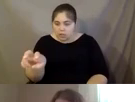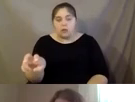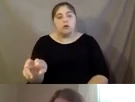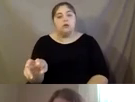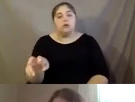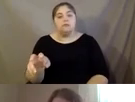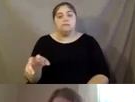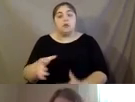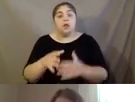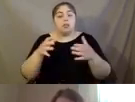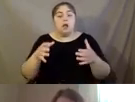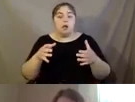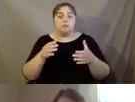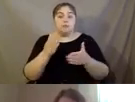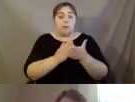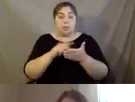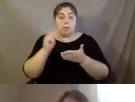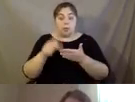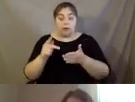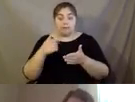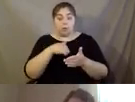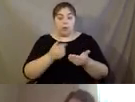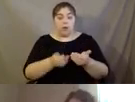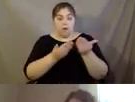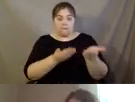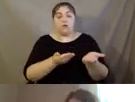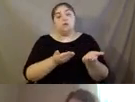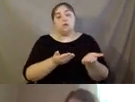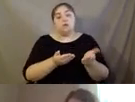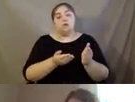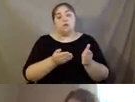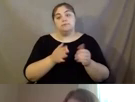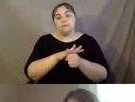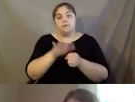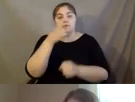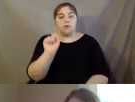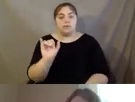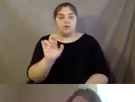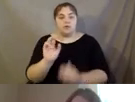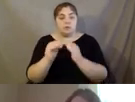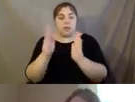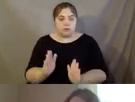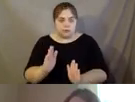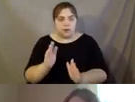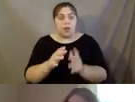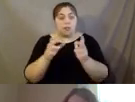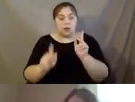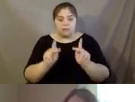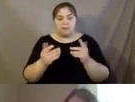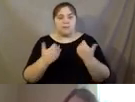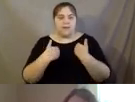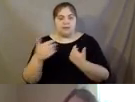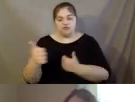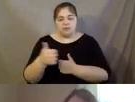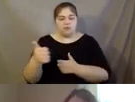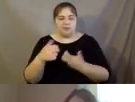stuff that we, some of the programs we offer right at locations for Syracuse housing, because a lot of those folks have transportation issues.